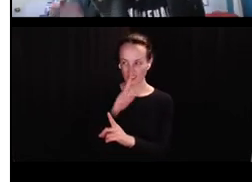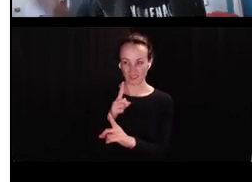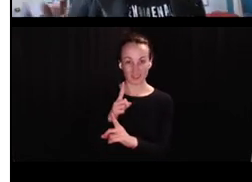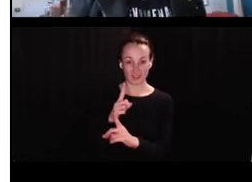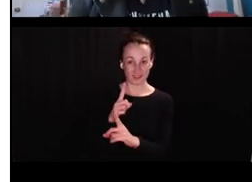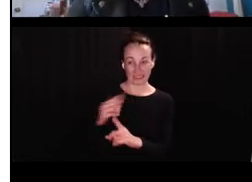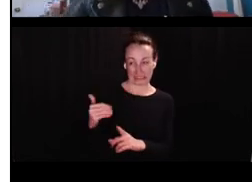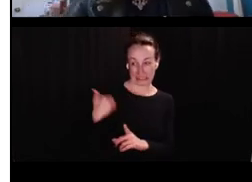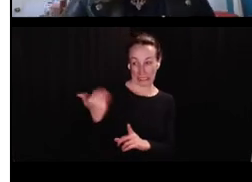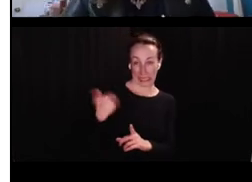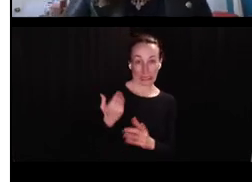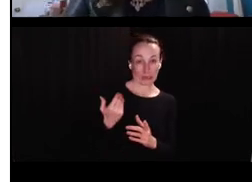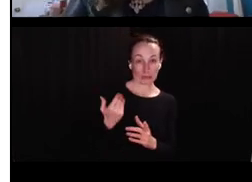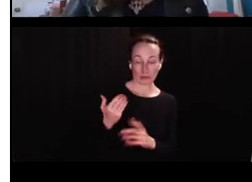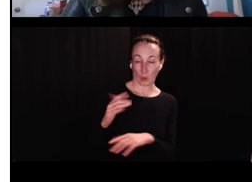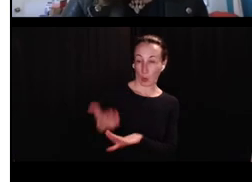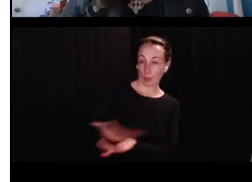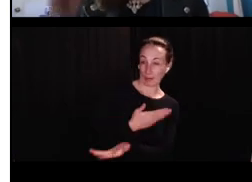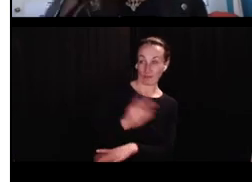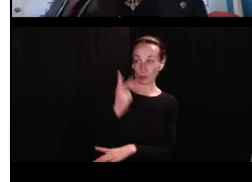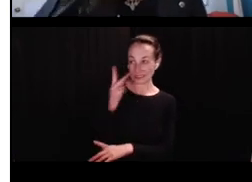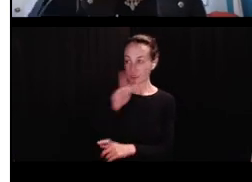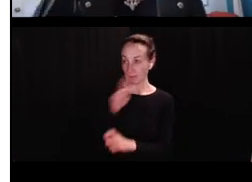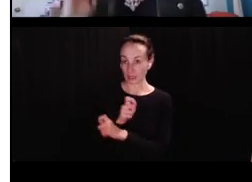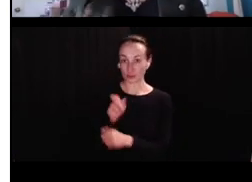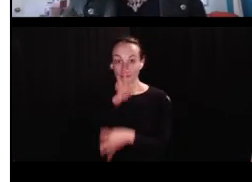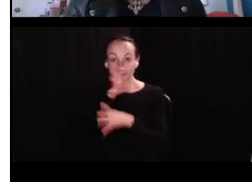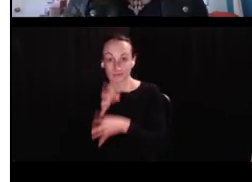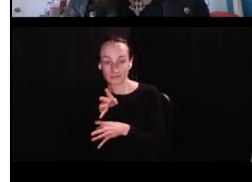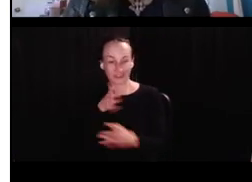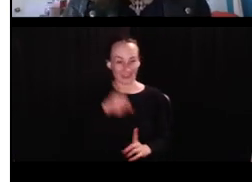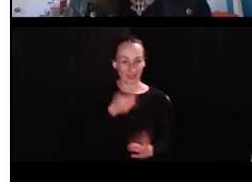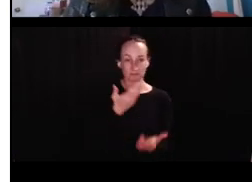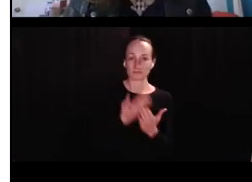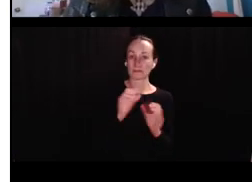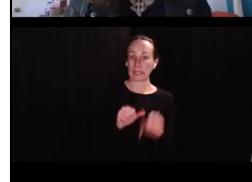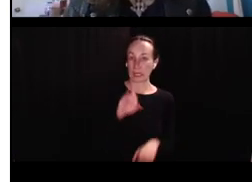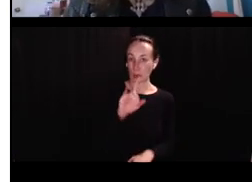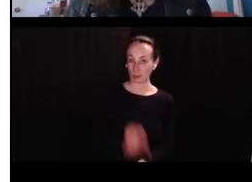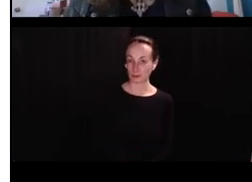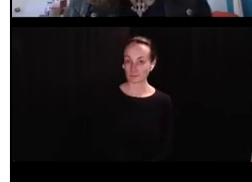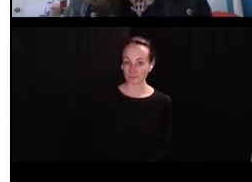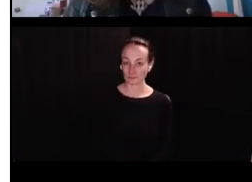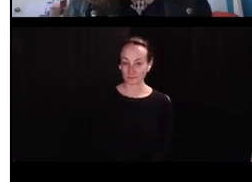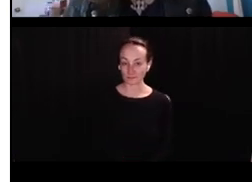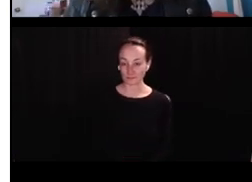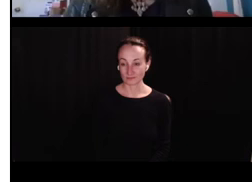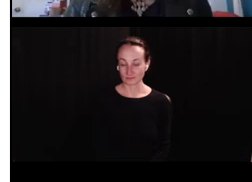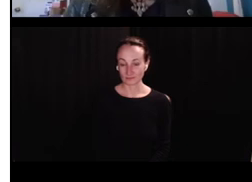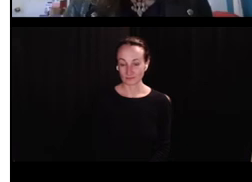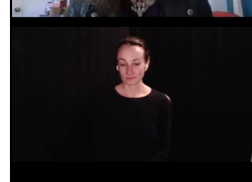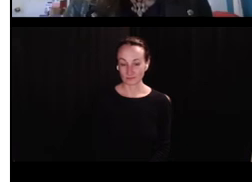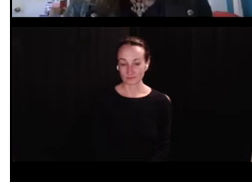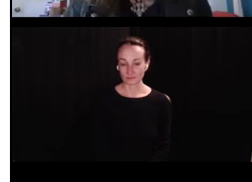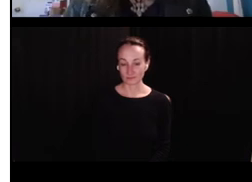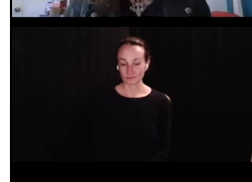again, 16 months, months before we see these in production, um, we are, there's evidence